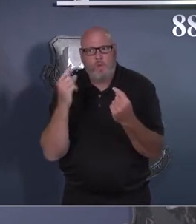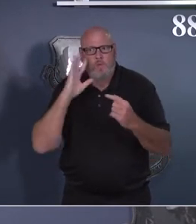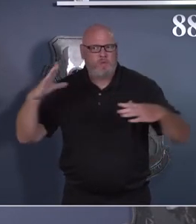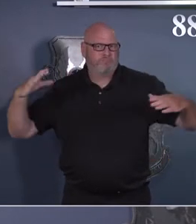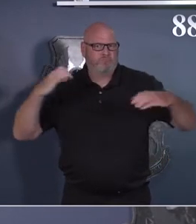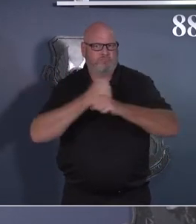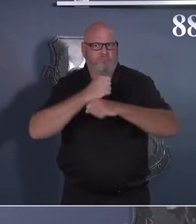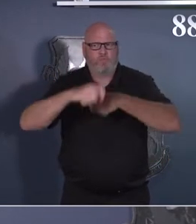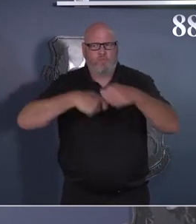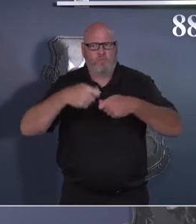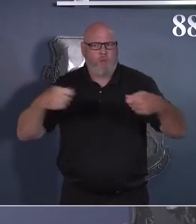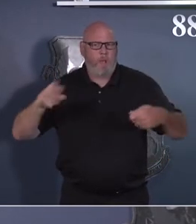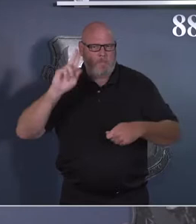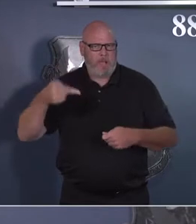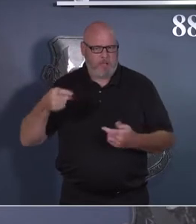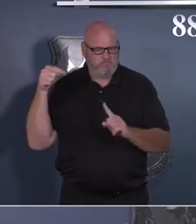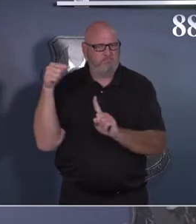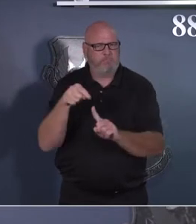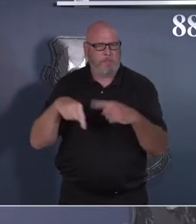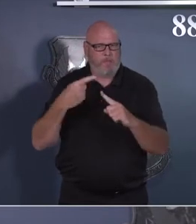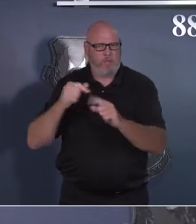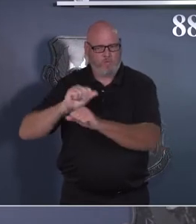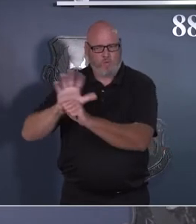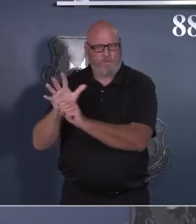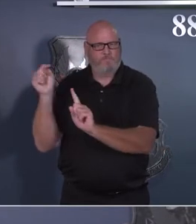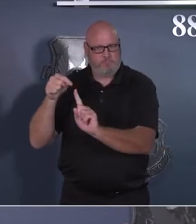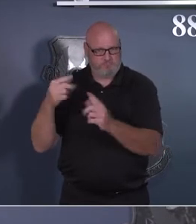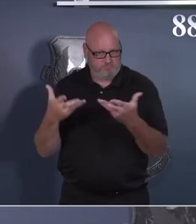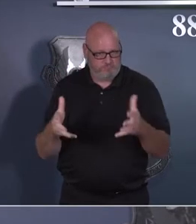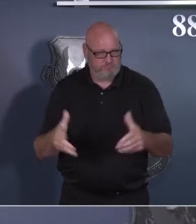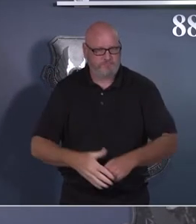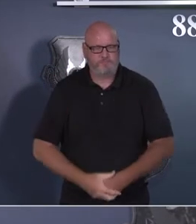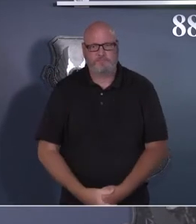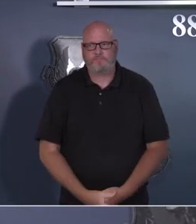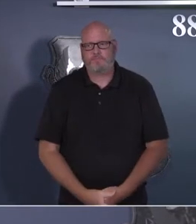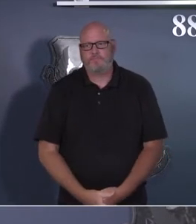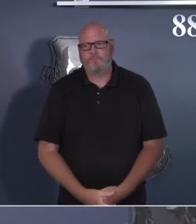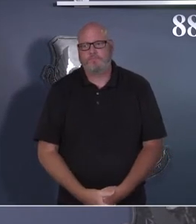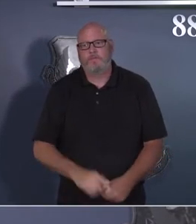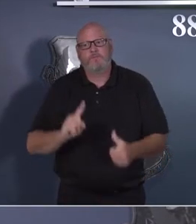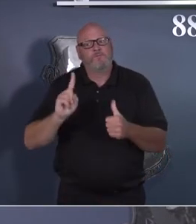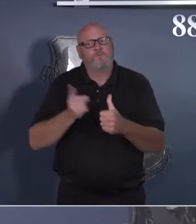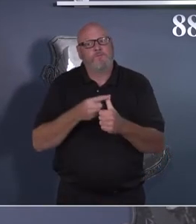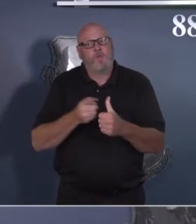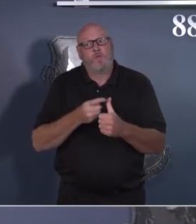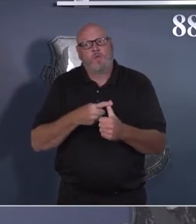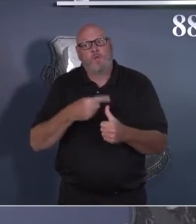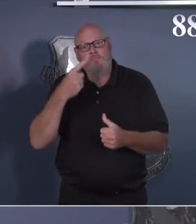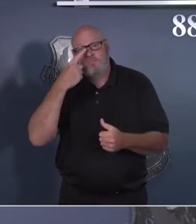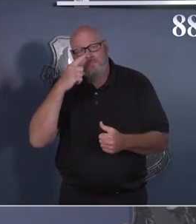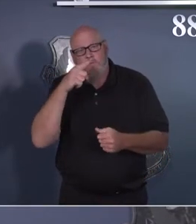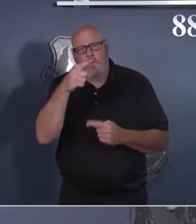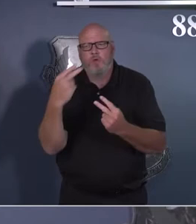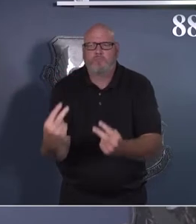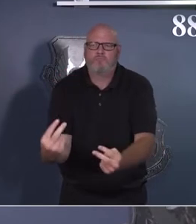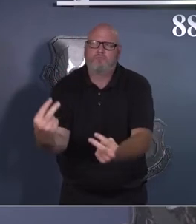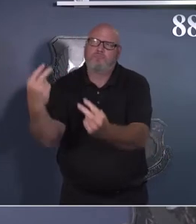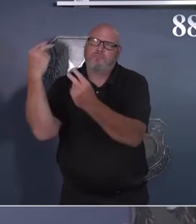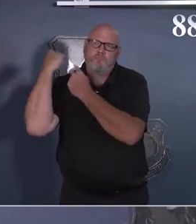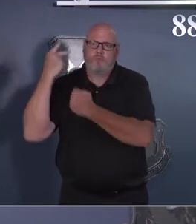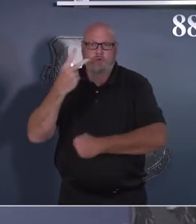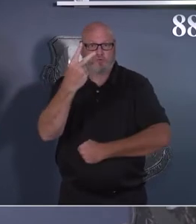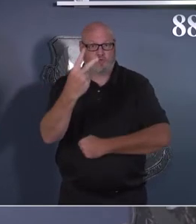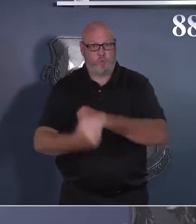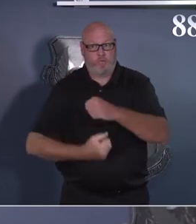just kind of indulge me for a second and reflect back to two years ago. Two years ago today, the city of Dayton